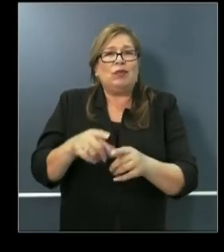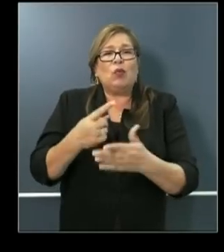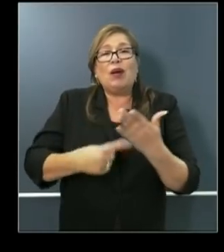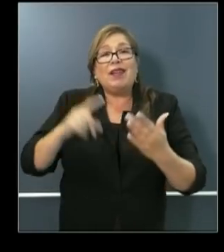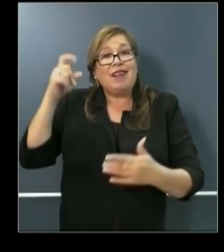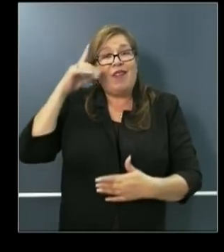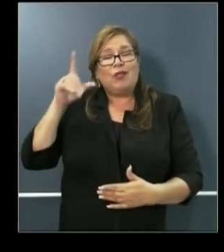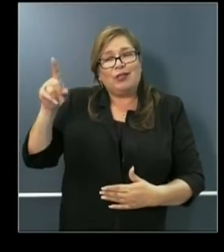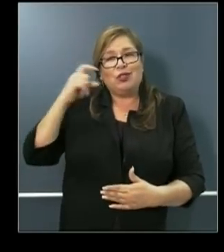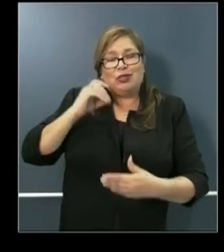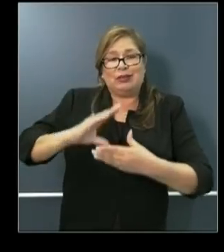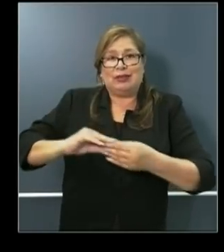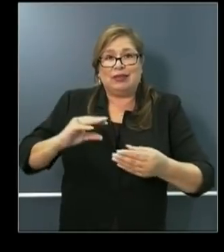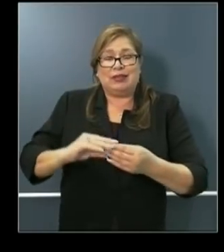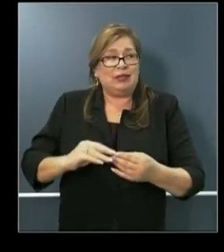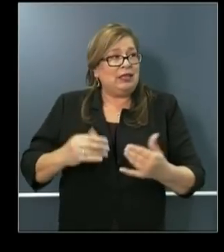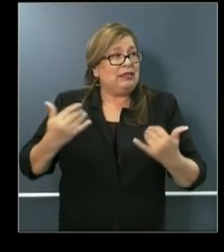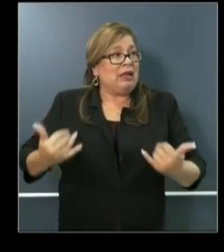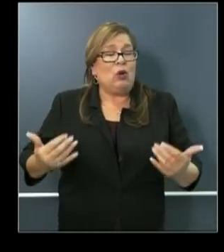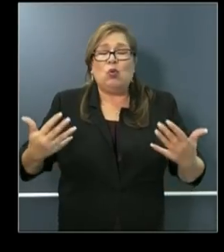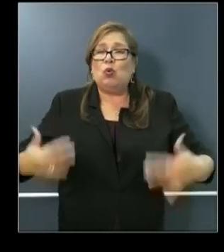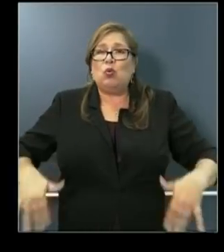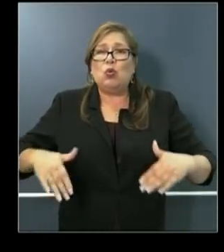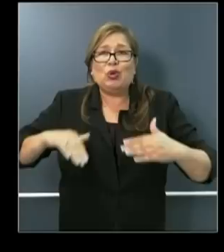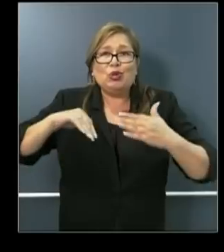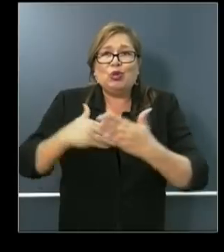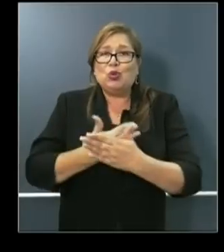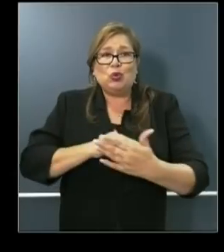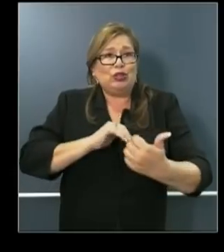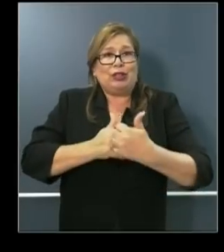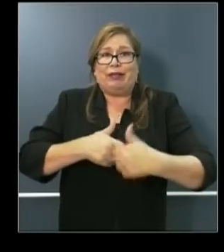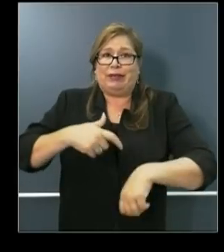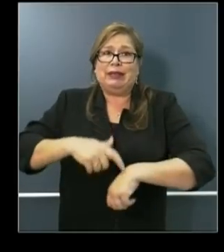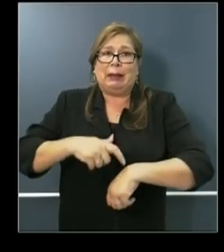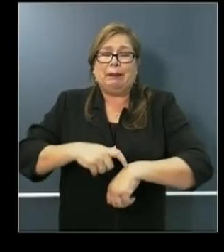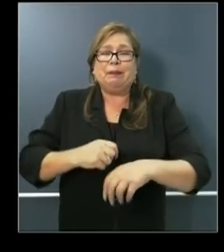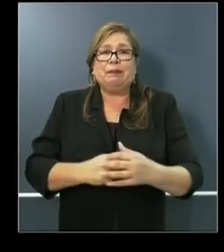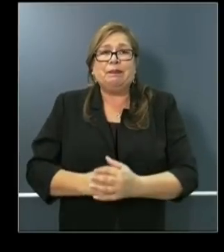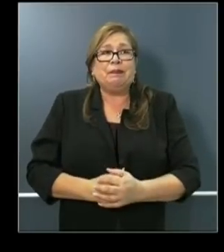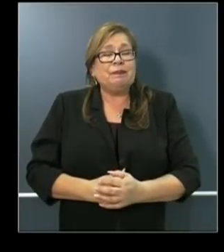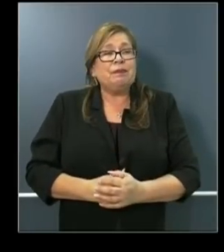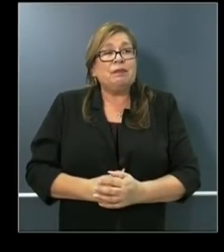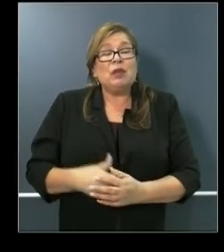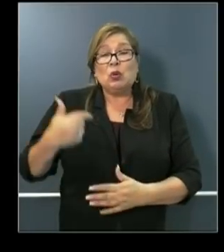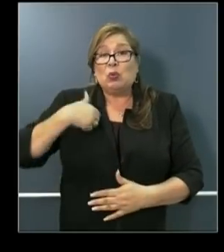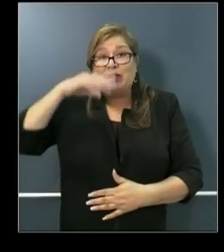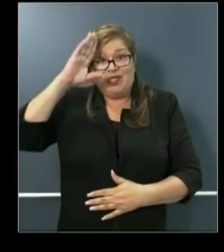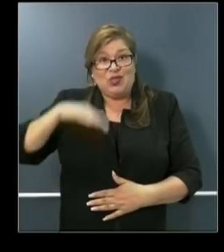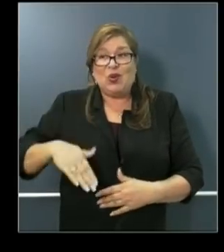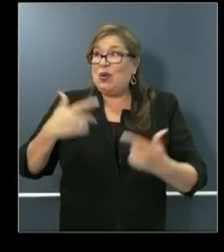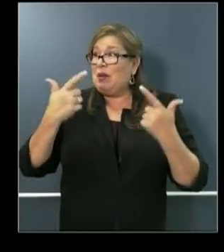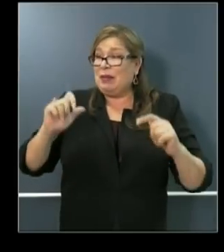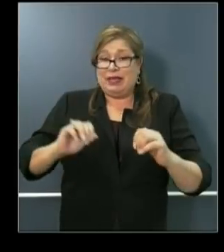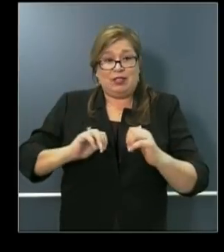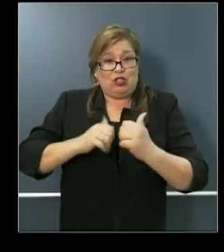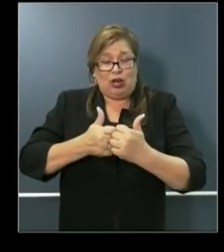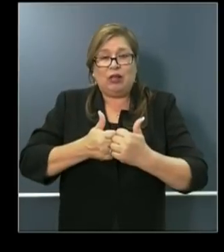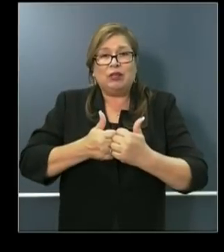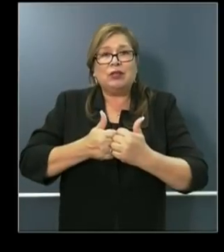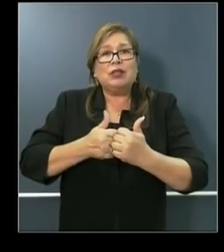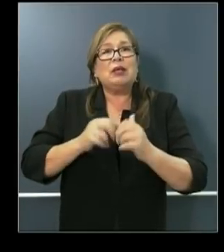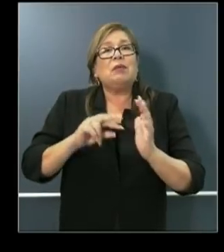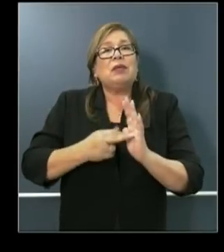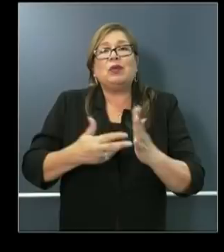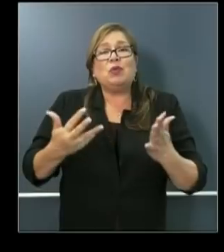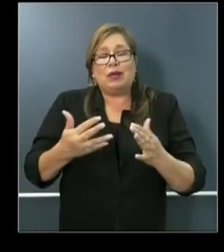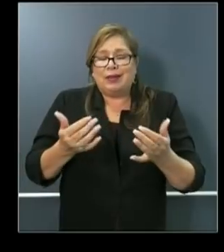about how unprecedented these times are. And given the height of the challenge, how important it is for us